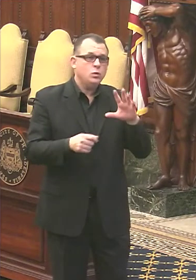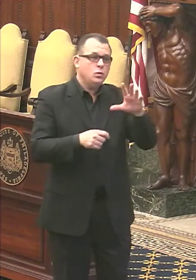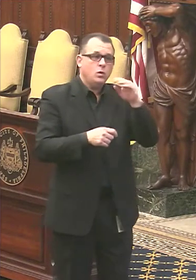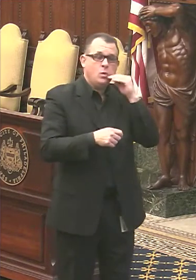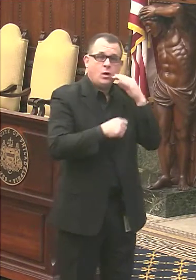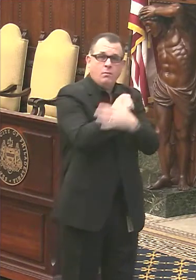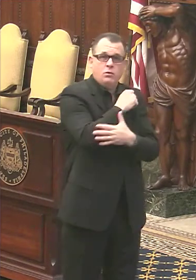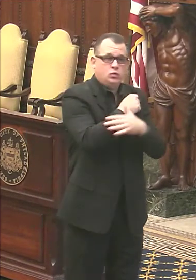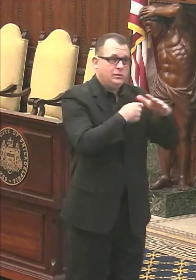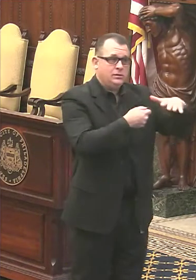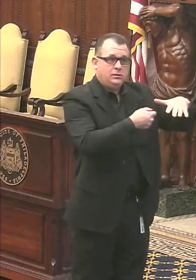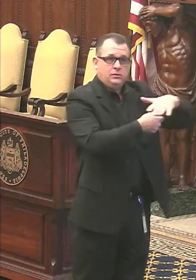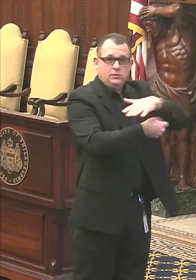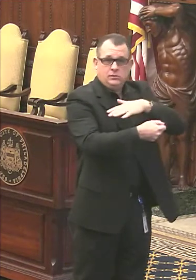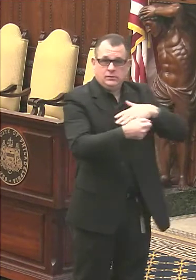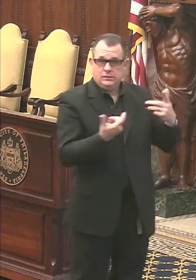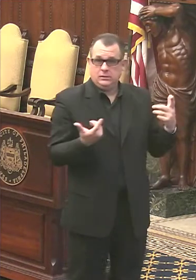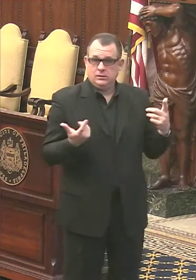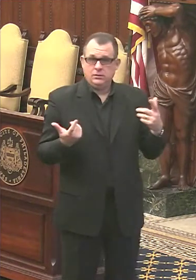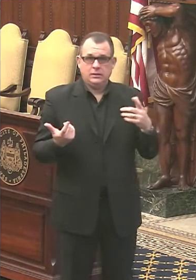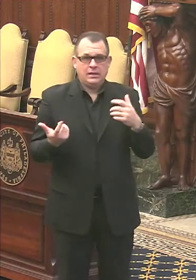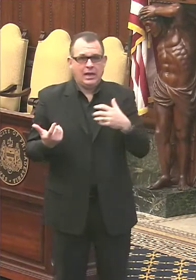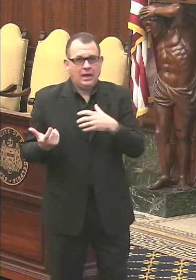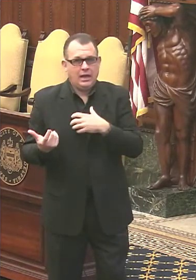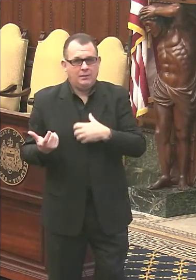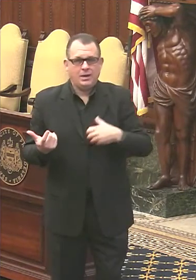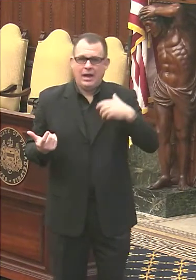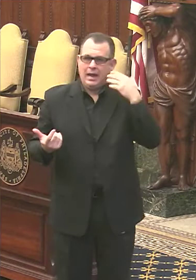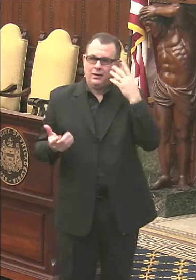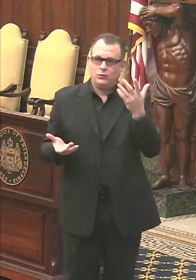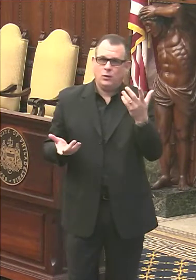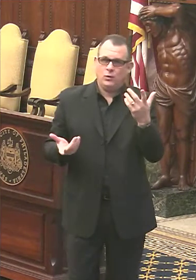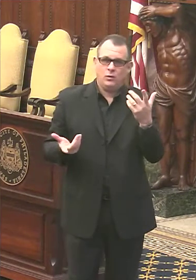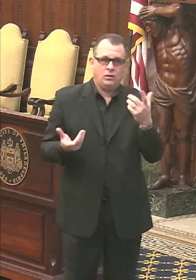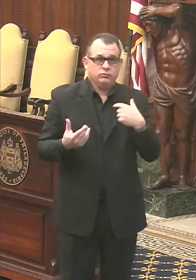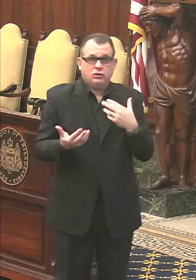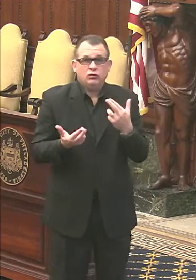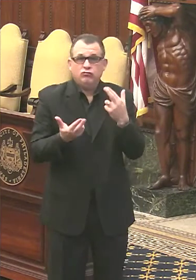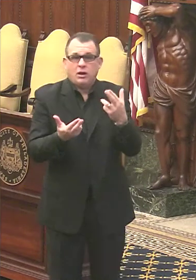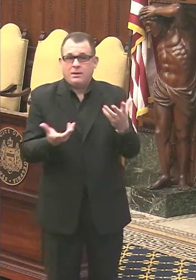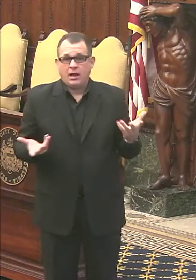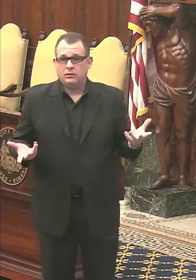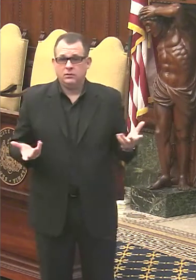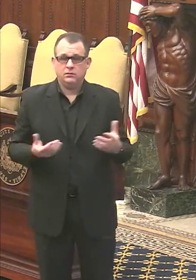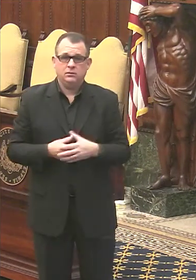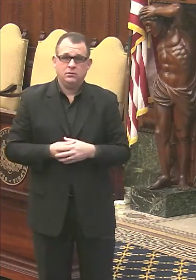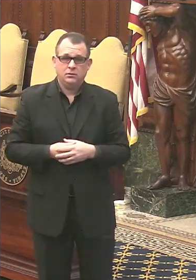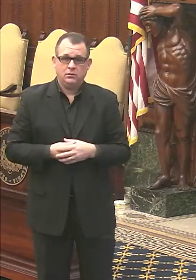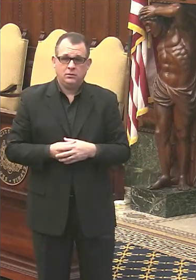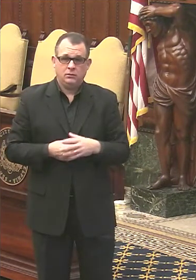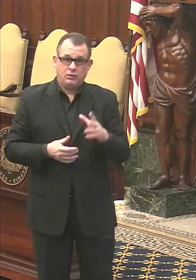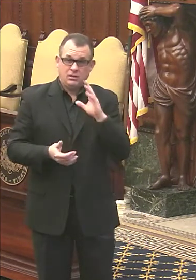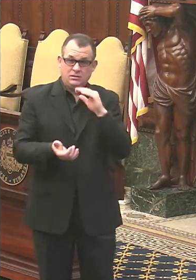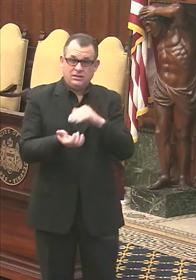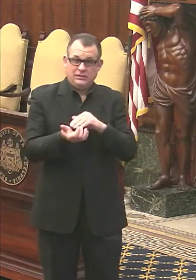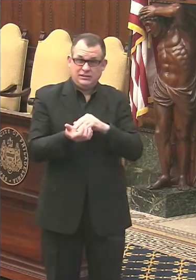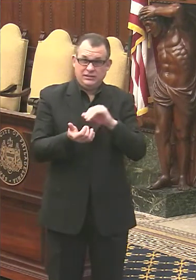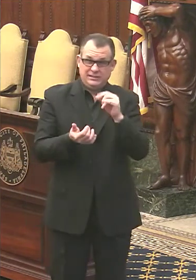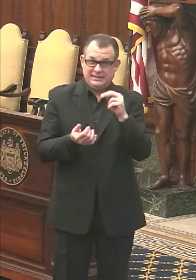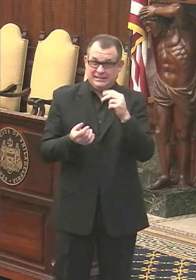Um, I don't, I personally don't know, but doctors. No teachers specifically are complicated. Dr. Johnson, you want to answer that?